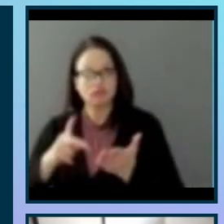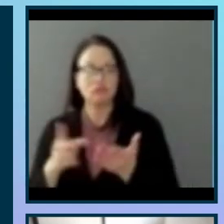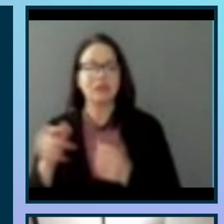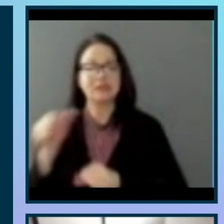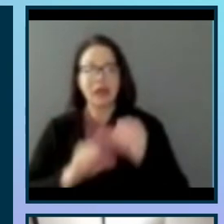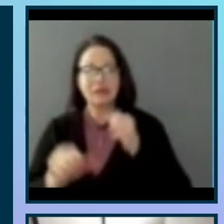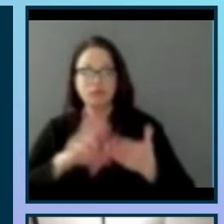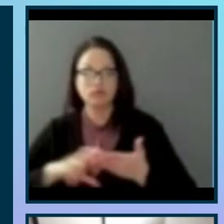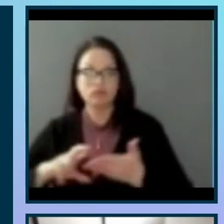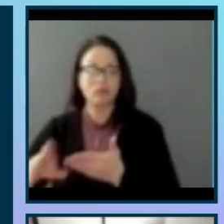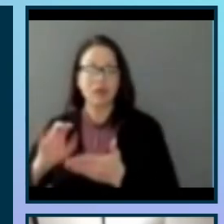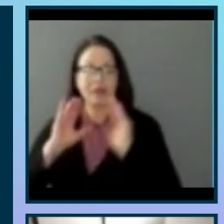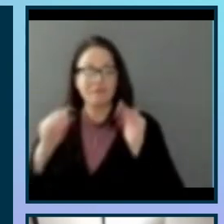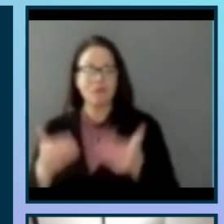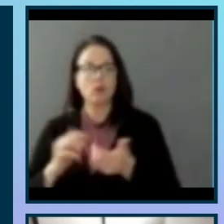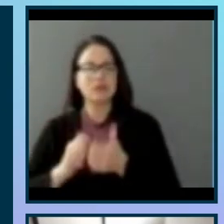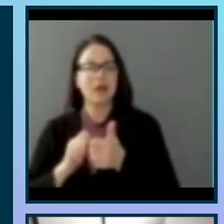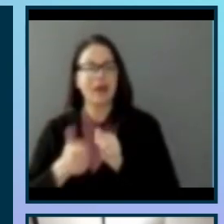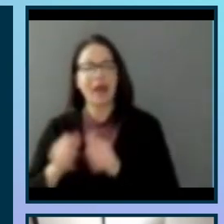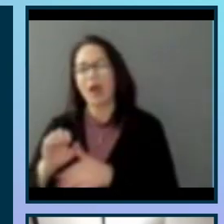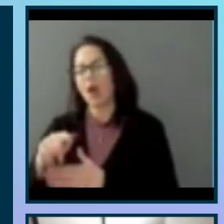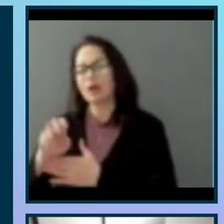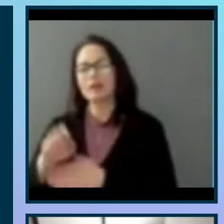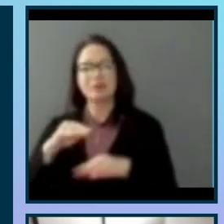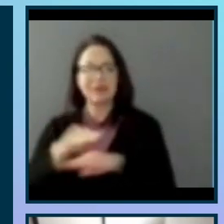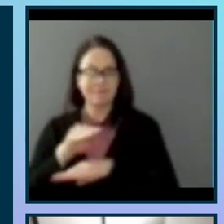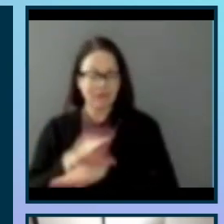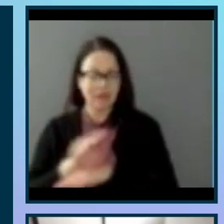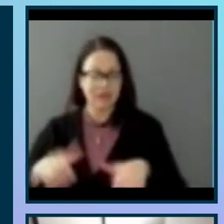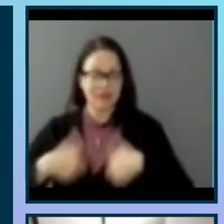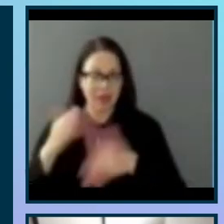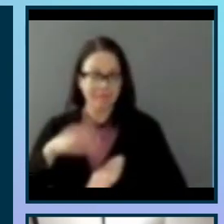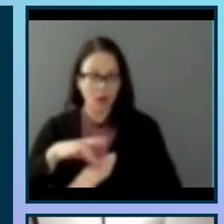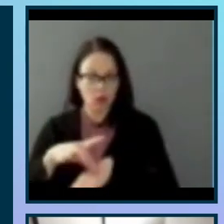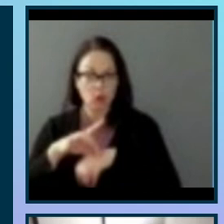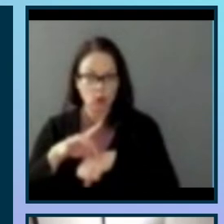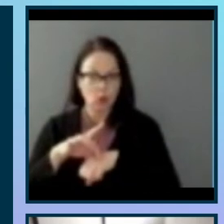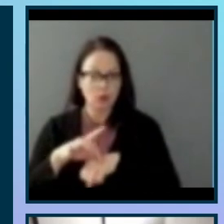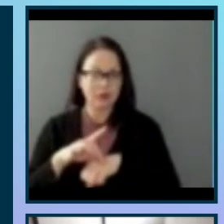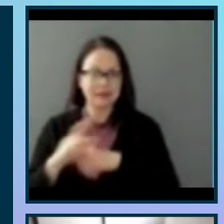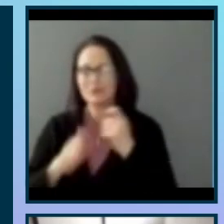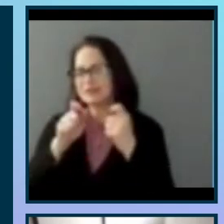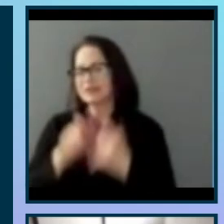that focuses on how eclipse affects life on Earth, specifically soundscapes.